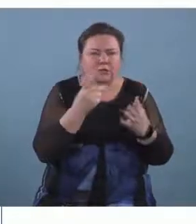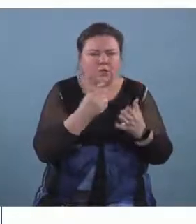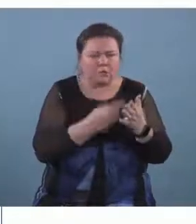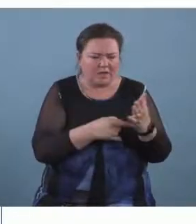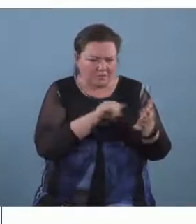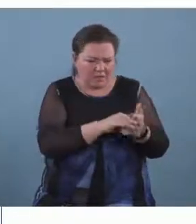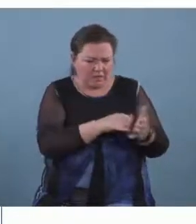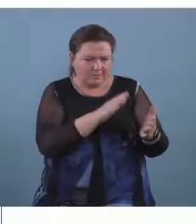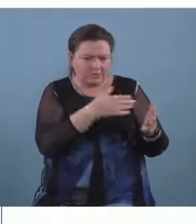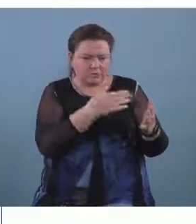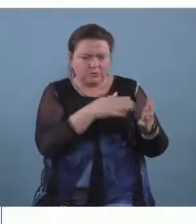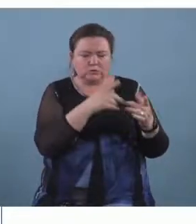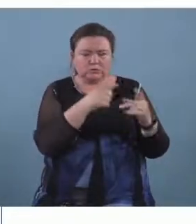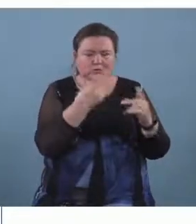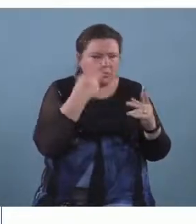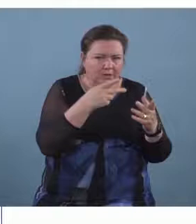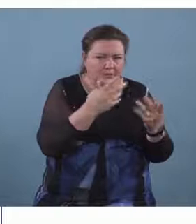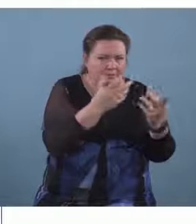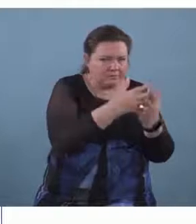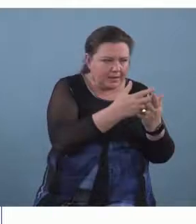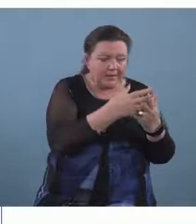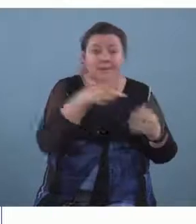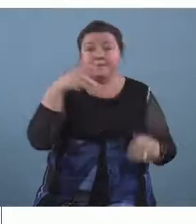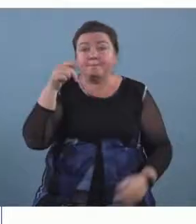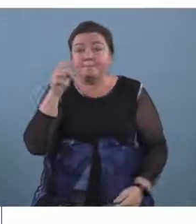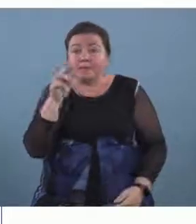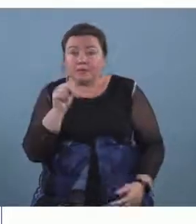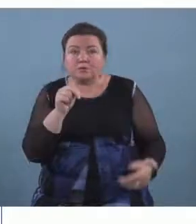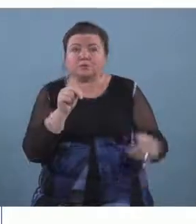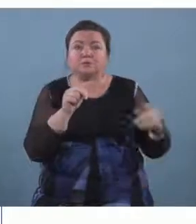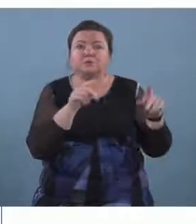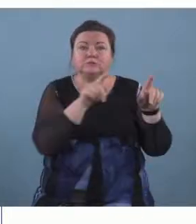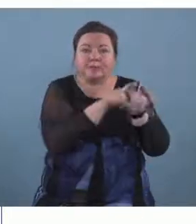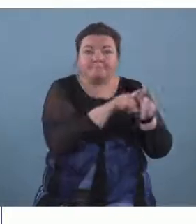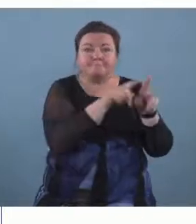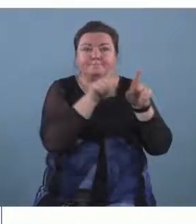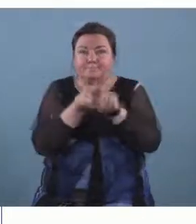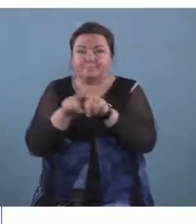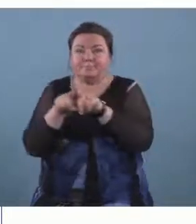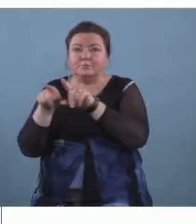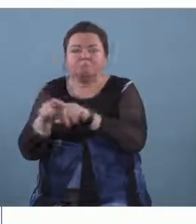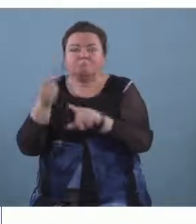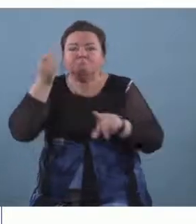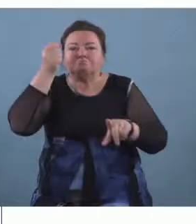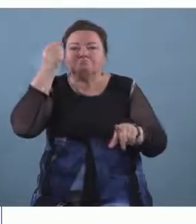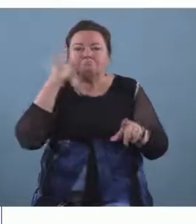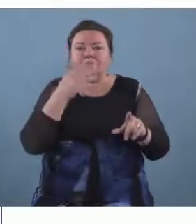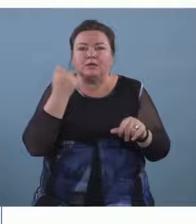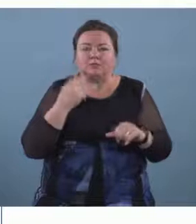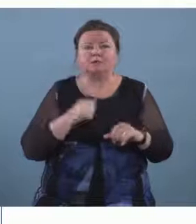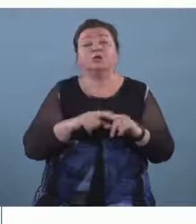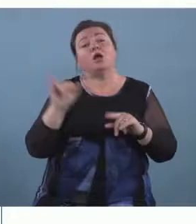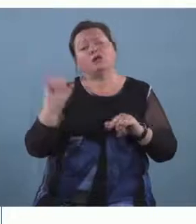and understand the sequence of patterns that play play through pitch you could also use movement